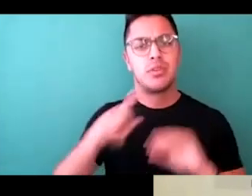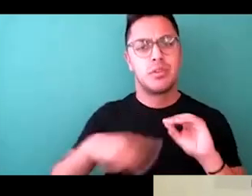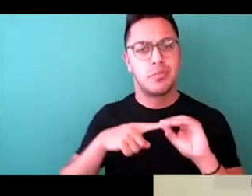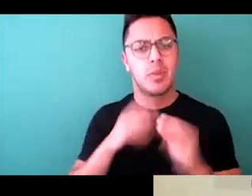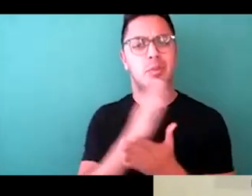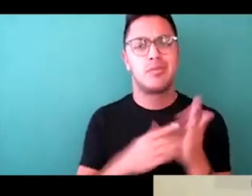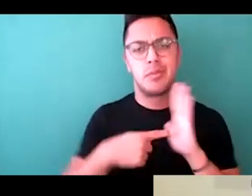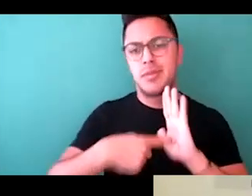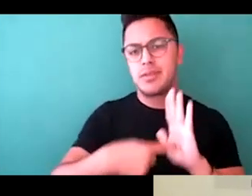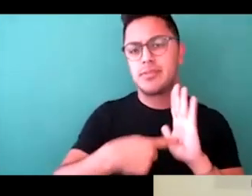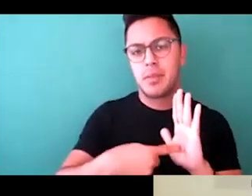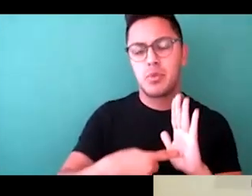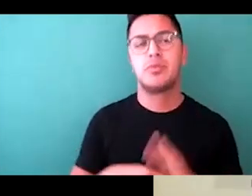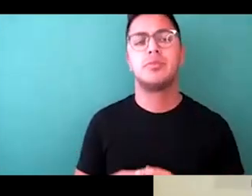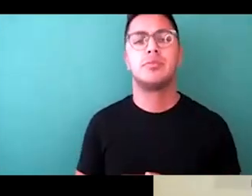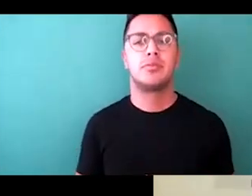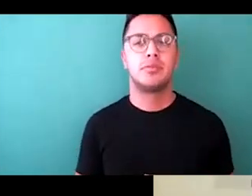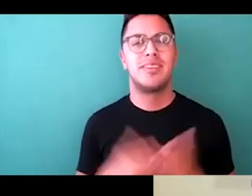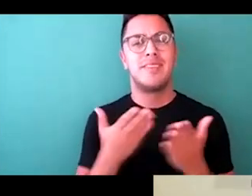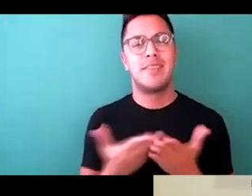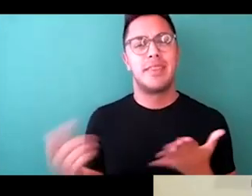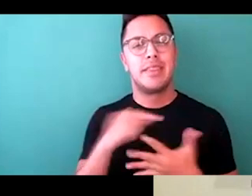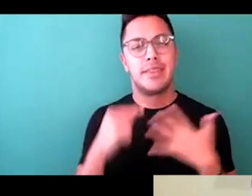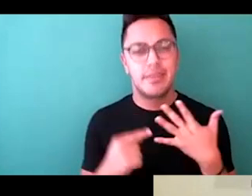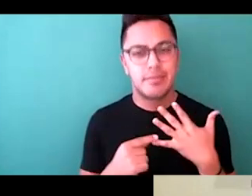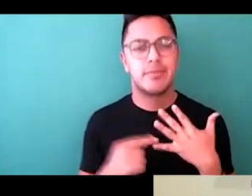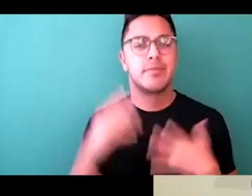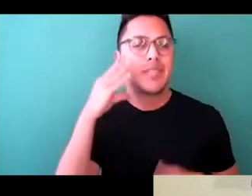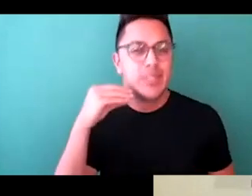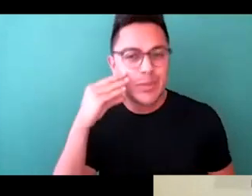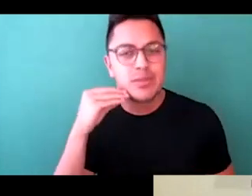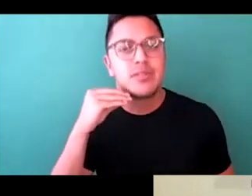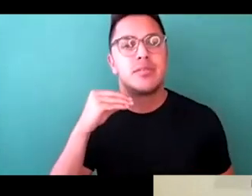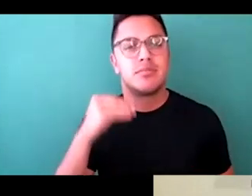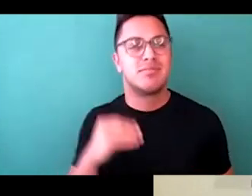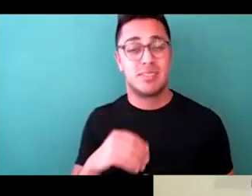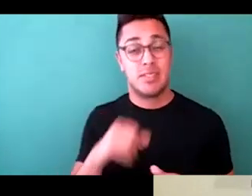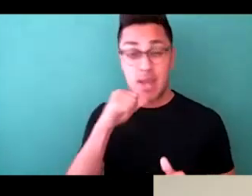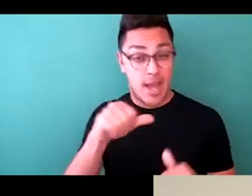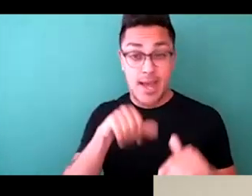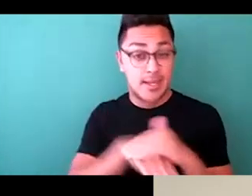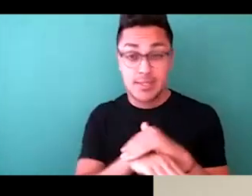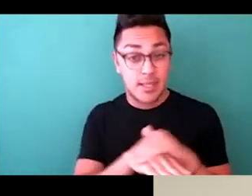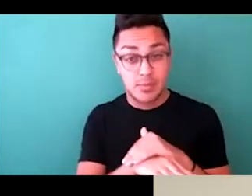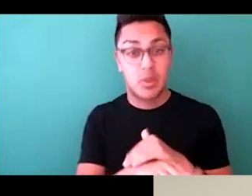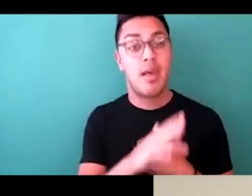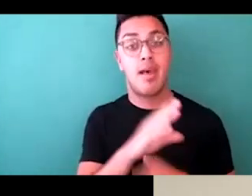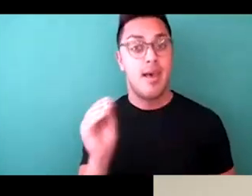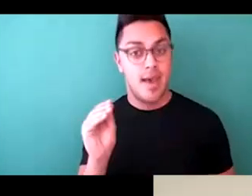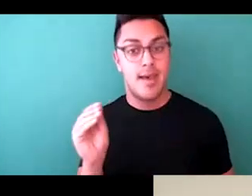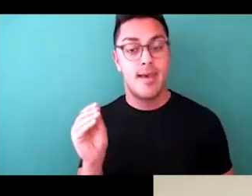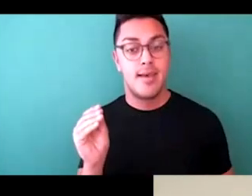of experiences that were not accessible and the